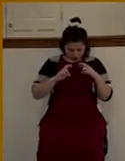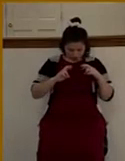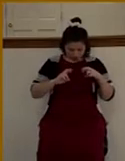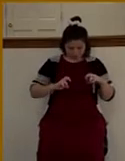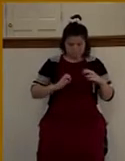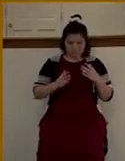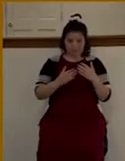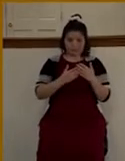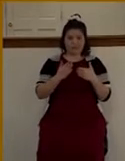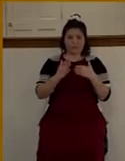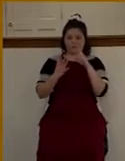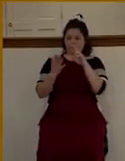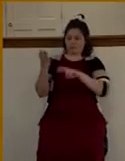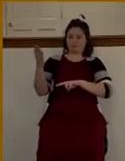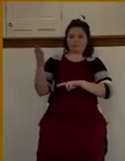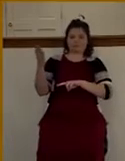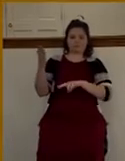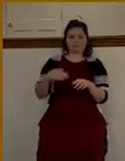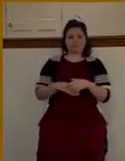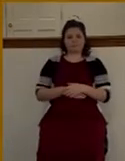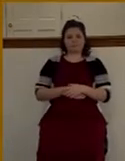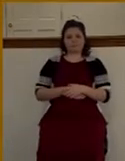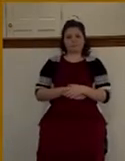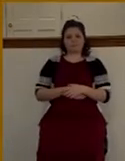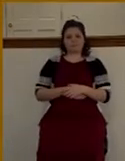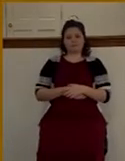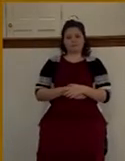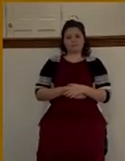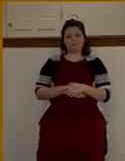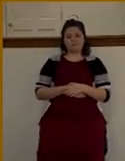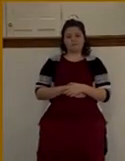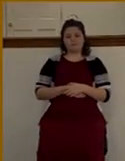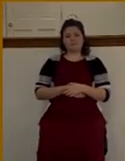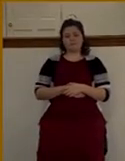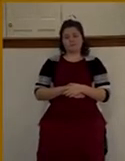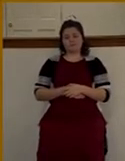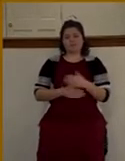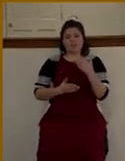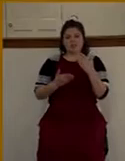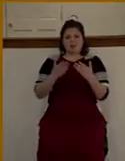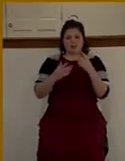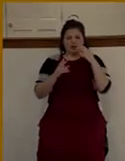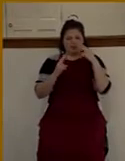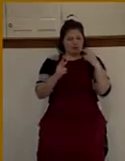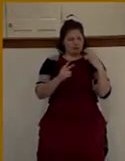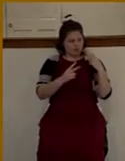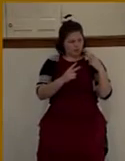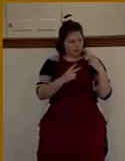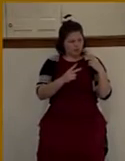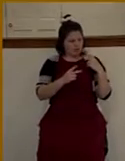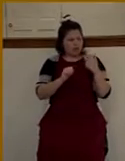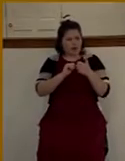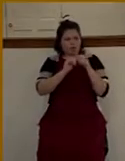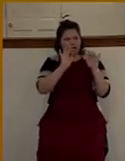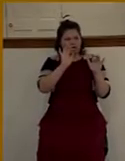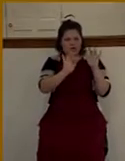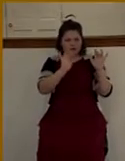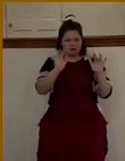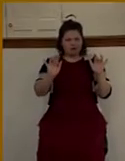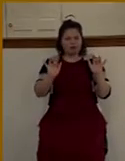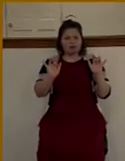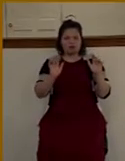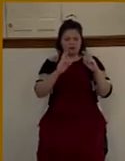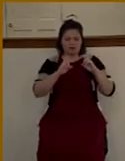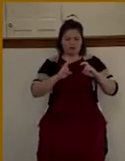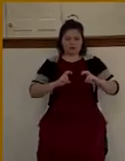this story here. Maybe we should examine our own method of evangelism before what Jesus is doing right here. You know, modern